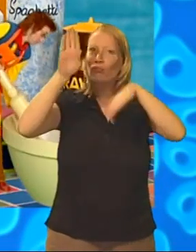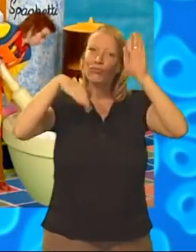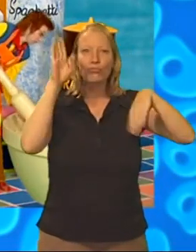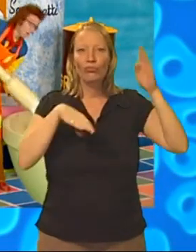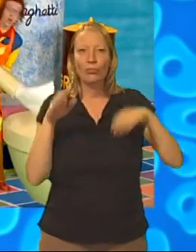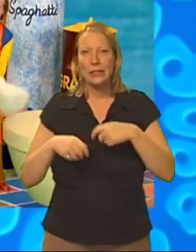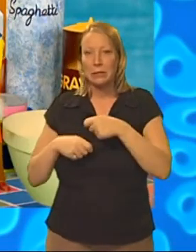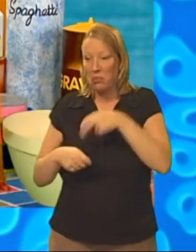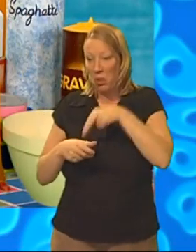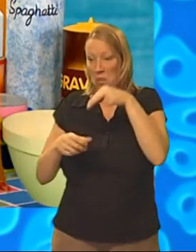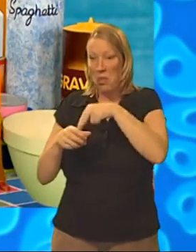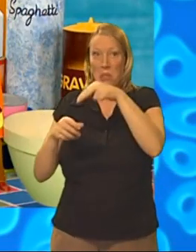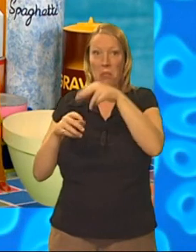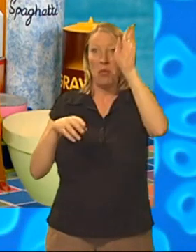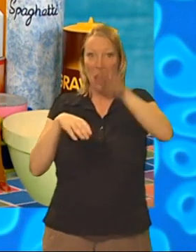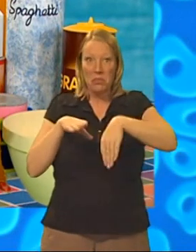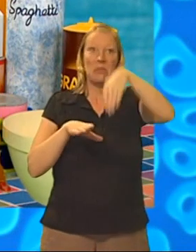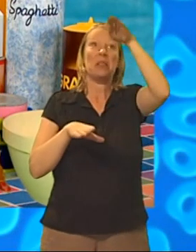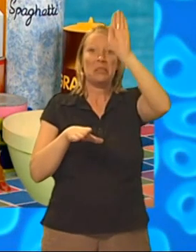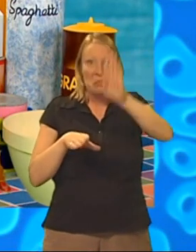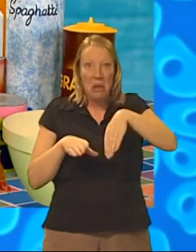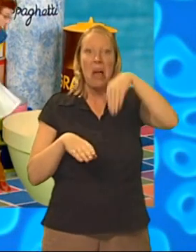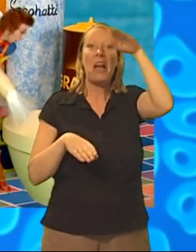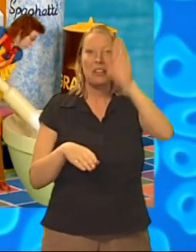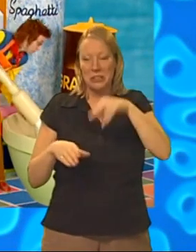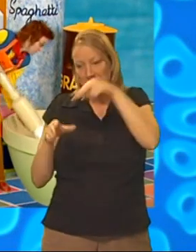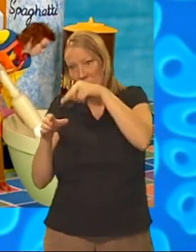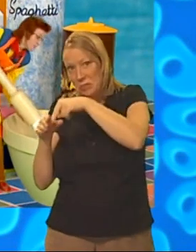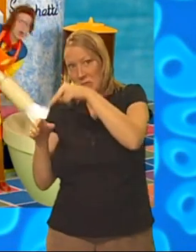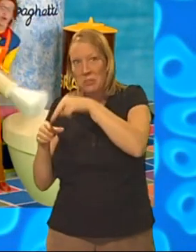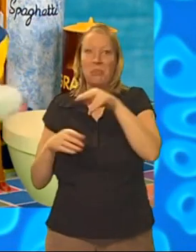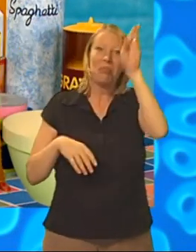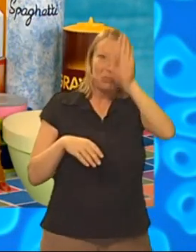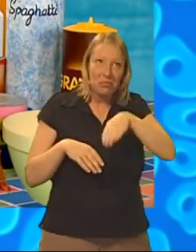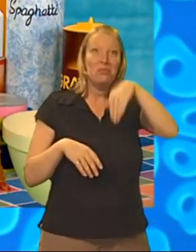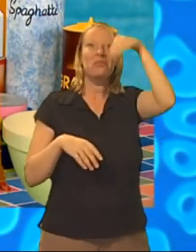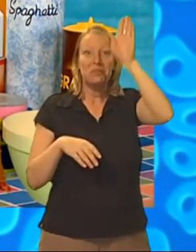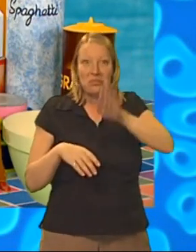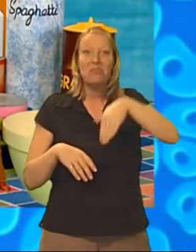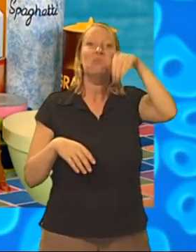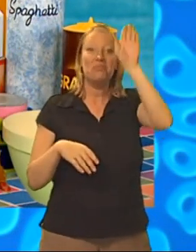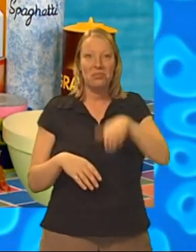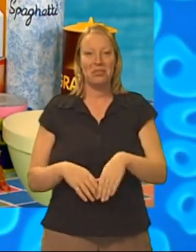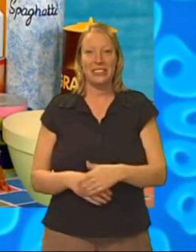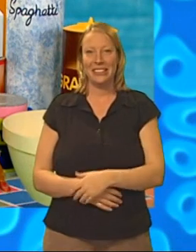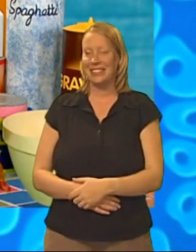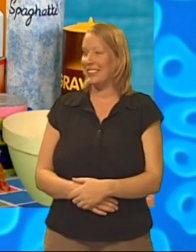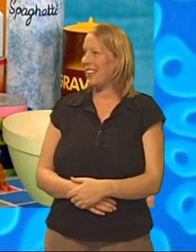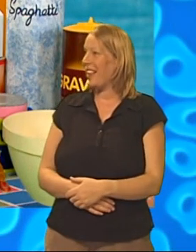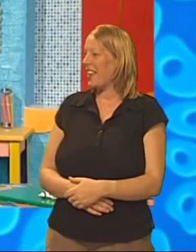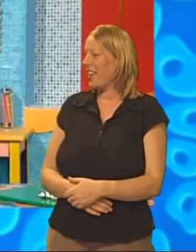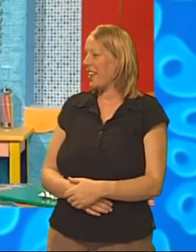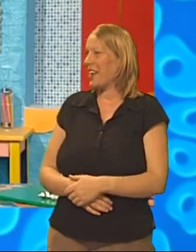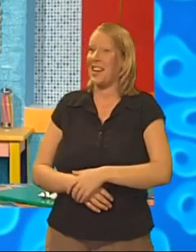Dib, dib, dib! Splish, splash, splish! Dib, dib, dib! Splish, splash, splosh! Dib, Woo-hoo!